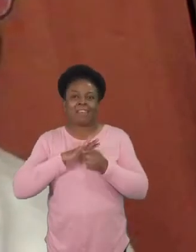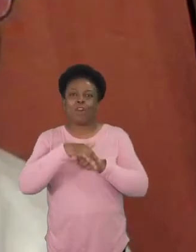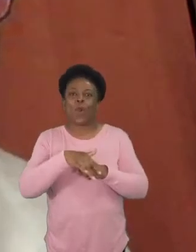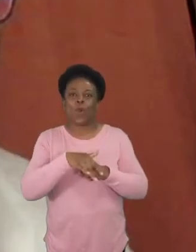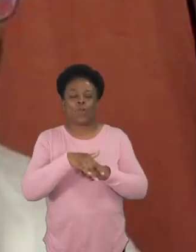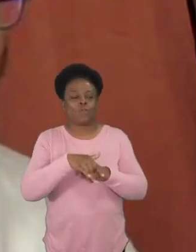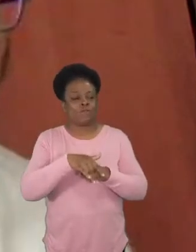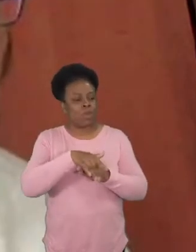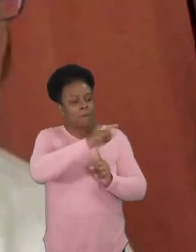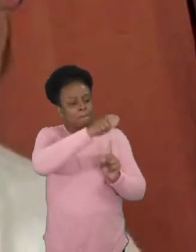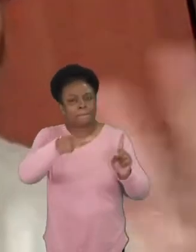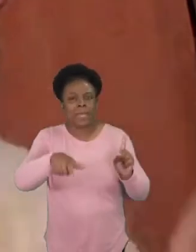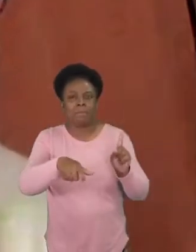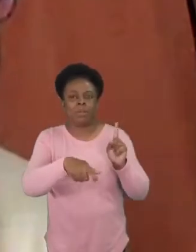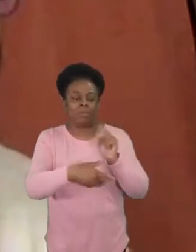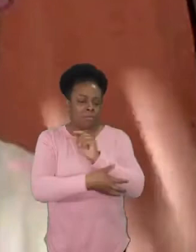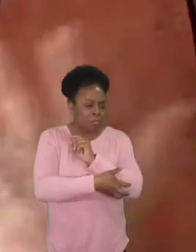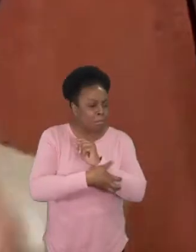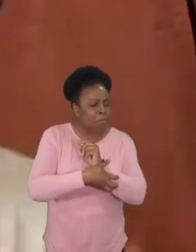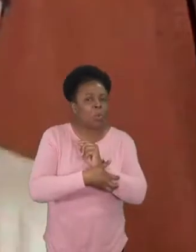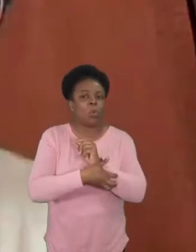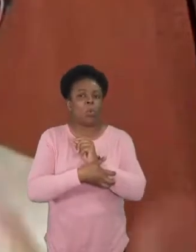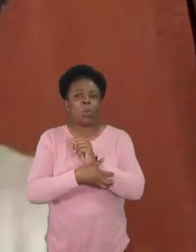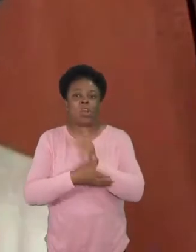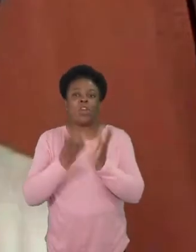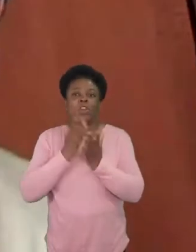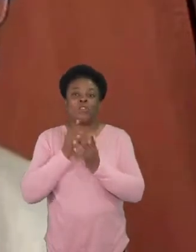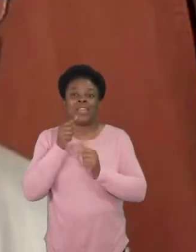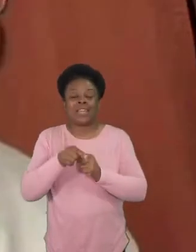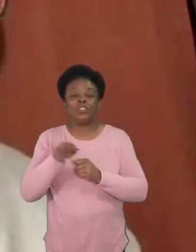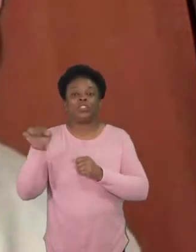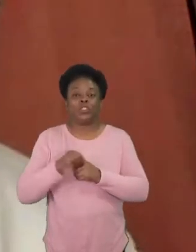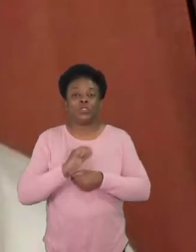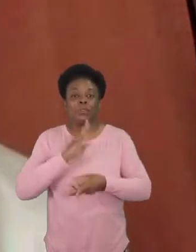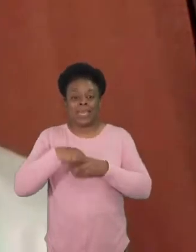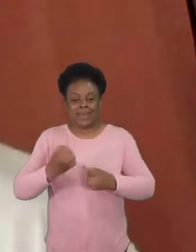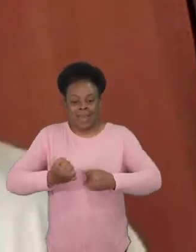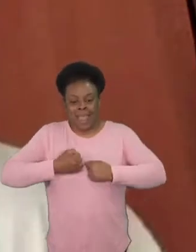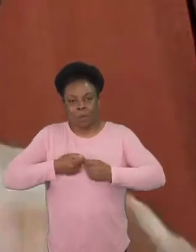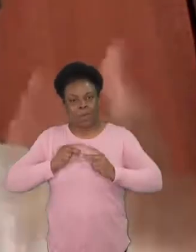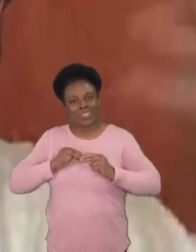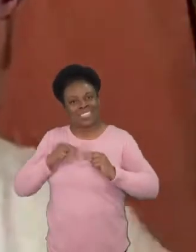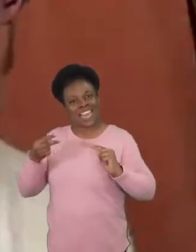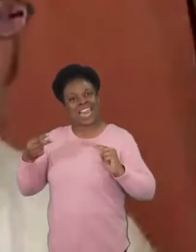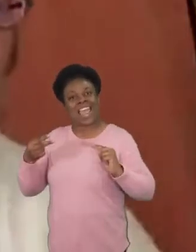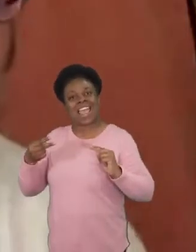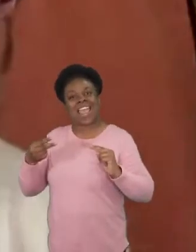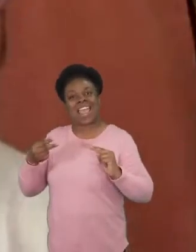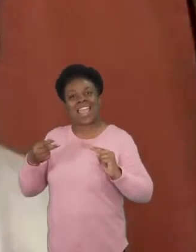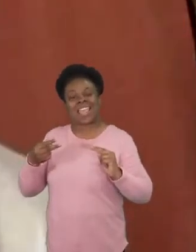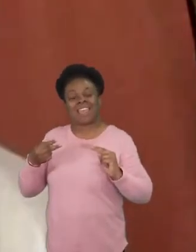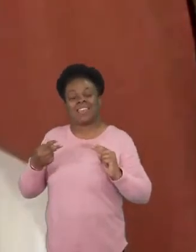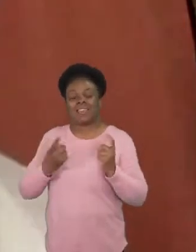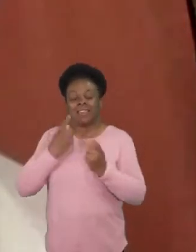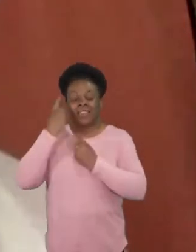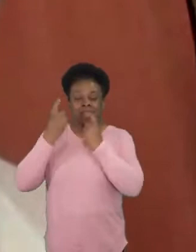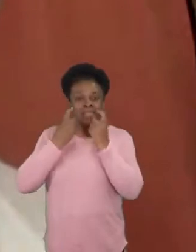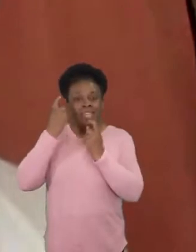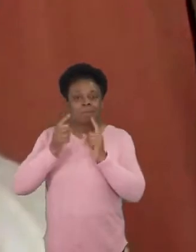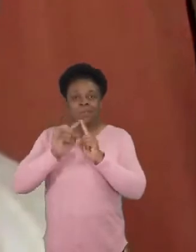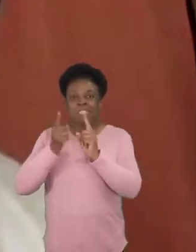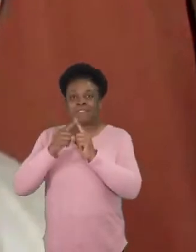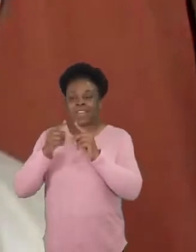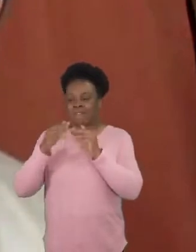we see that kind of in the dna of our faith and discipleship and also at all levels of our our